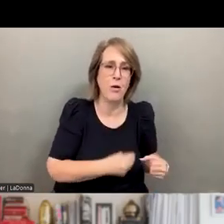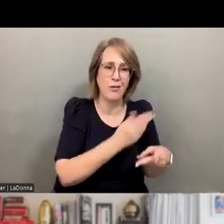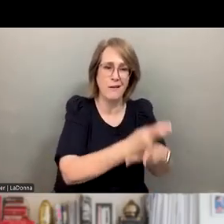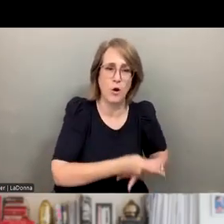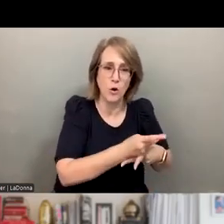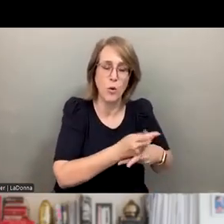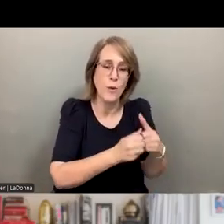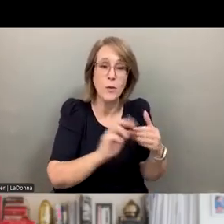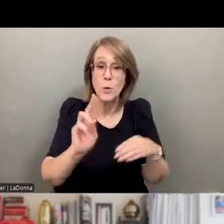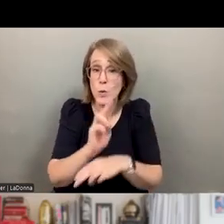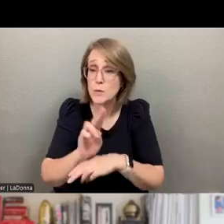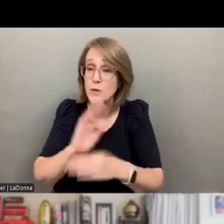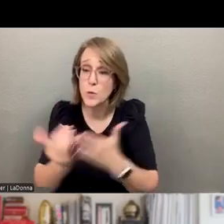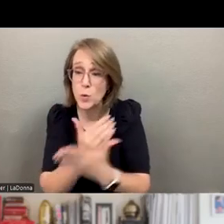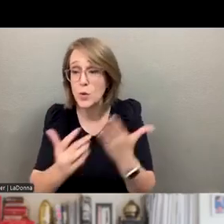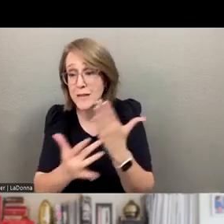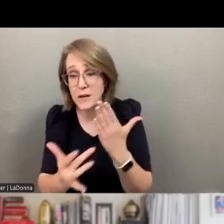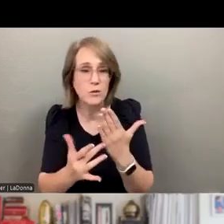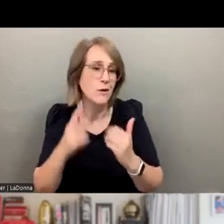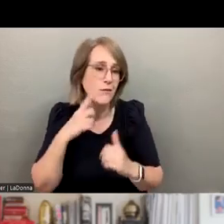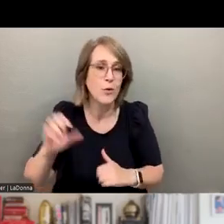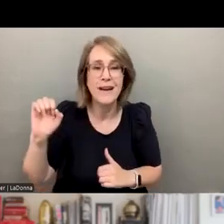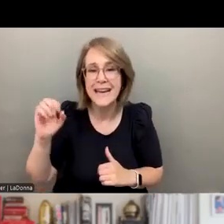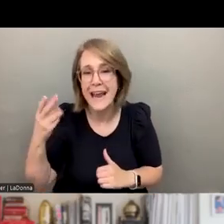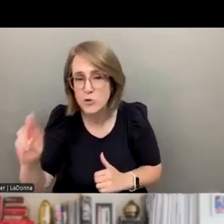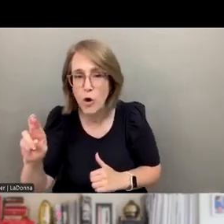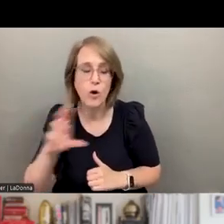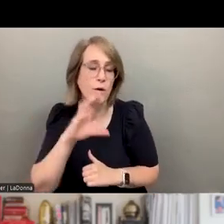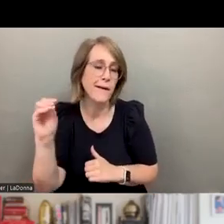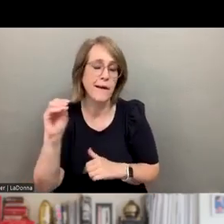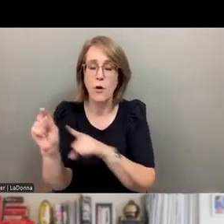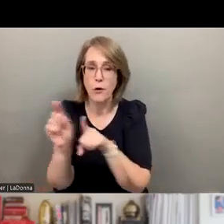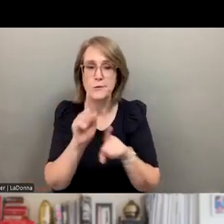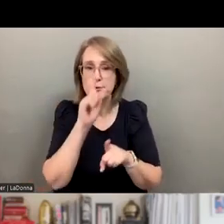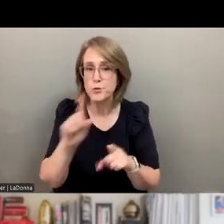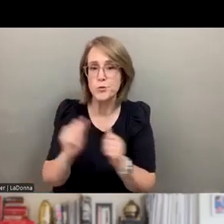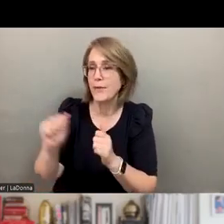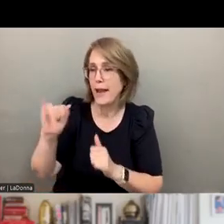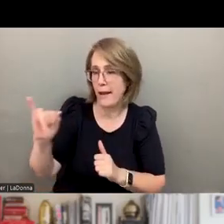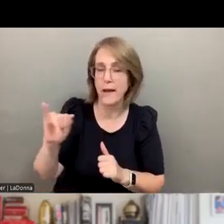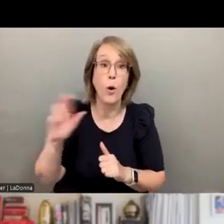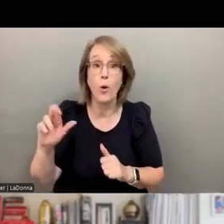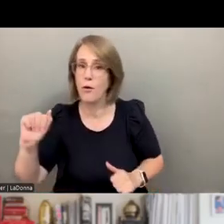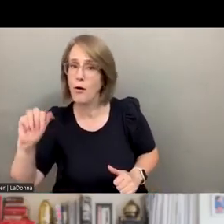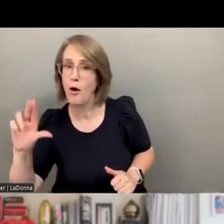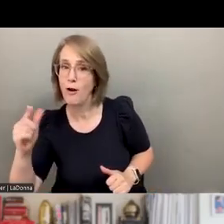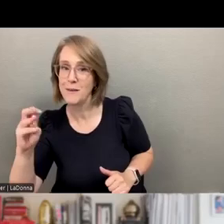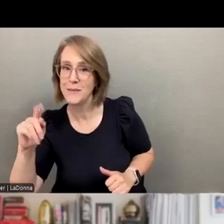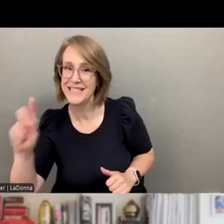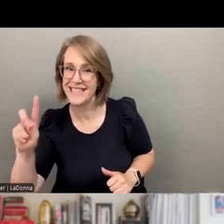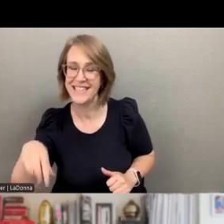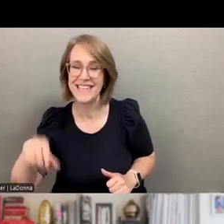of new technologies. It was true for EHRs. It's also true for artificial or augmented intelligence.